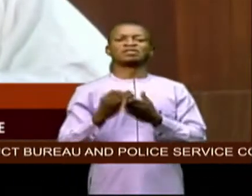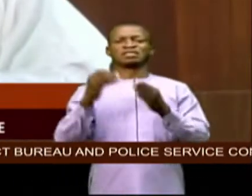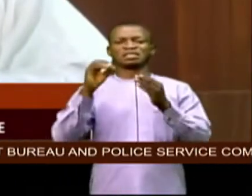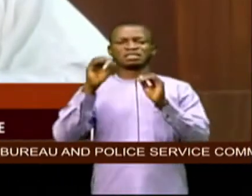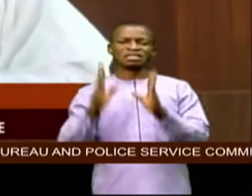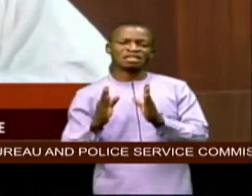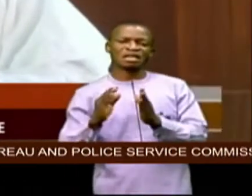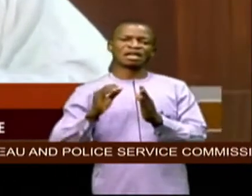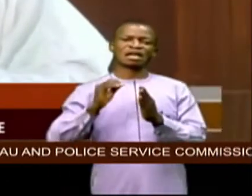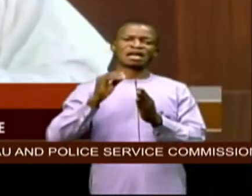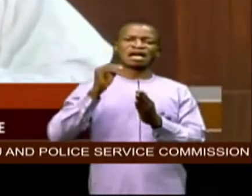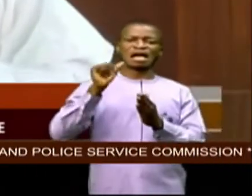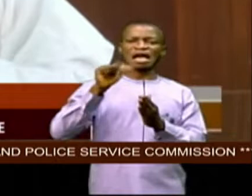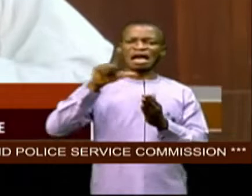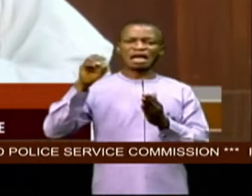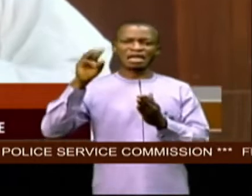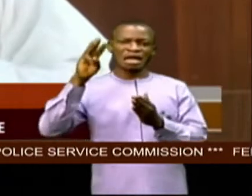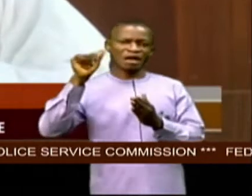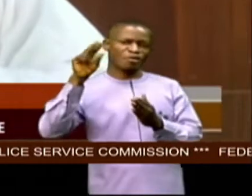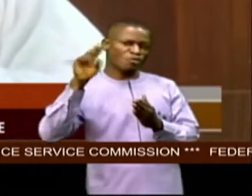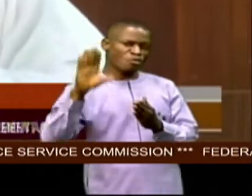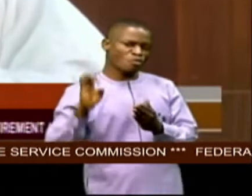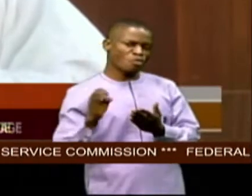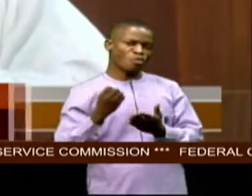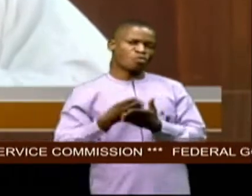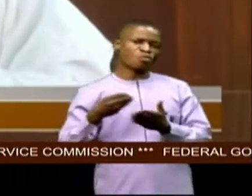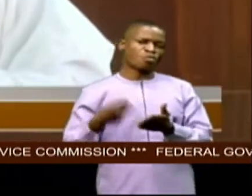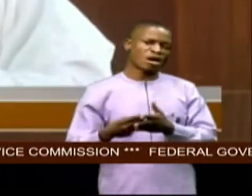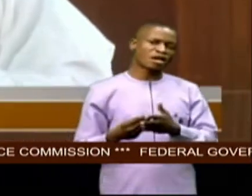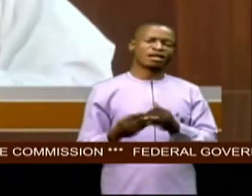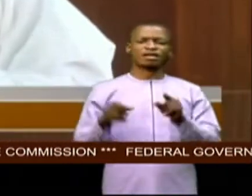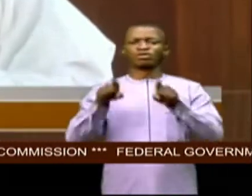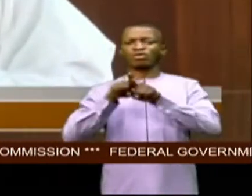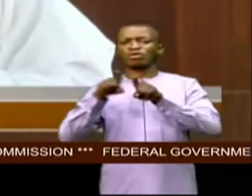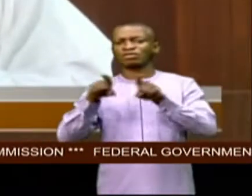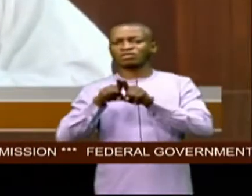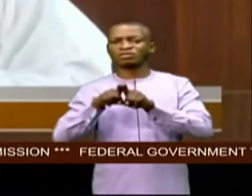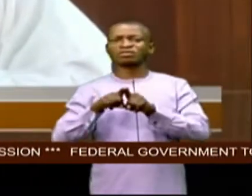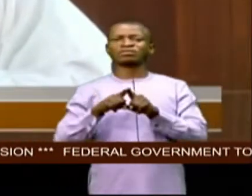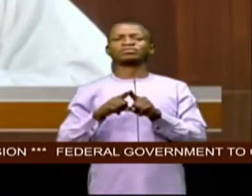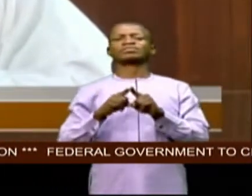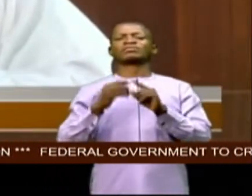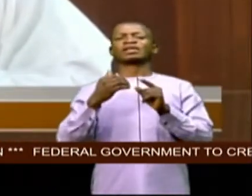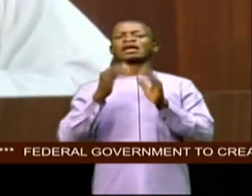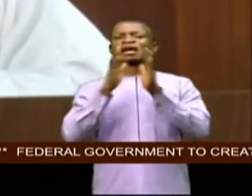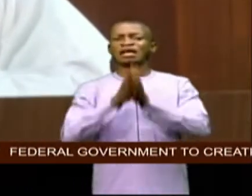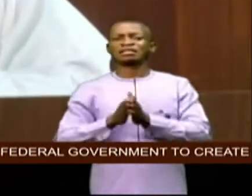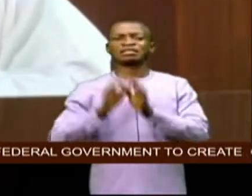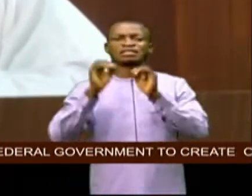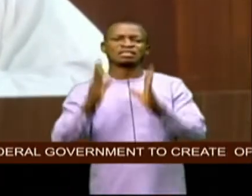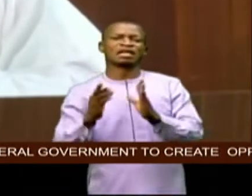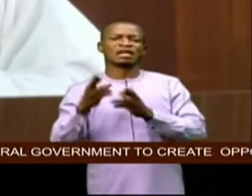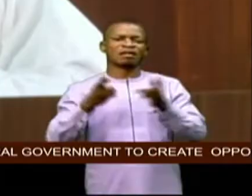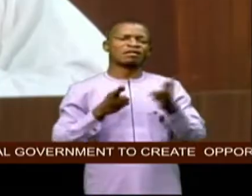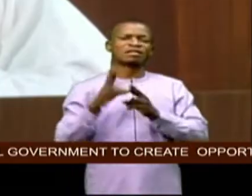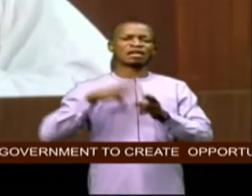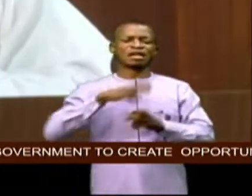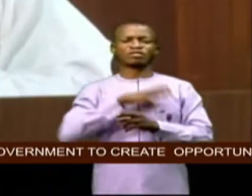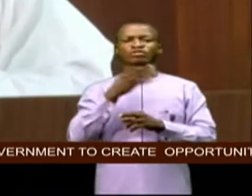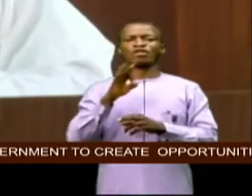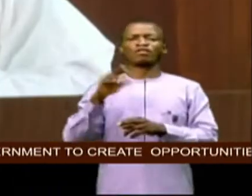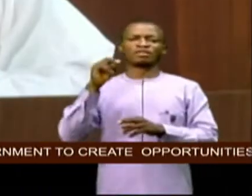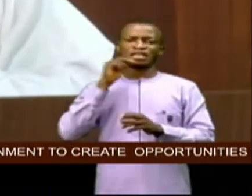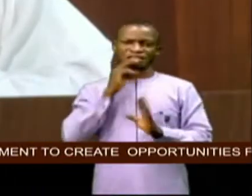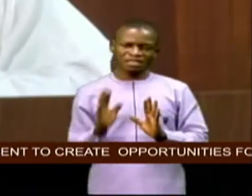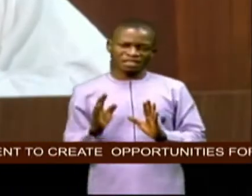allowance and then of course we had the teacher registration council of nigeria trcn under us